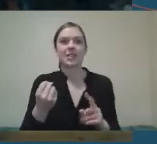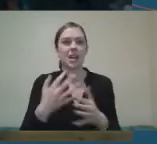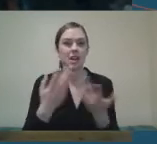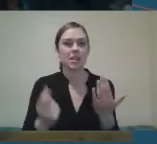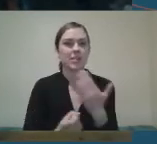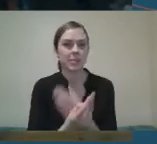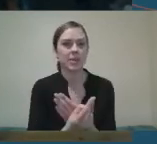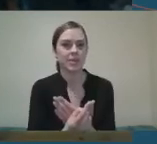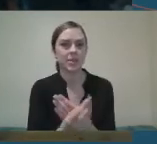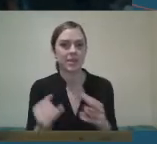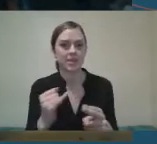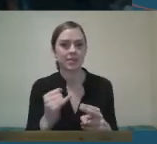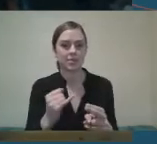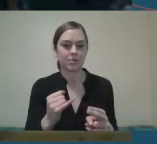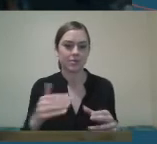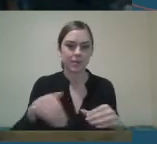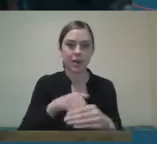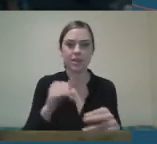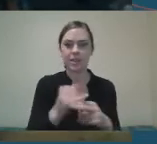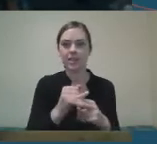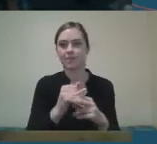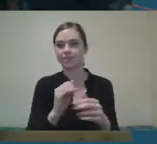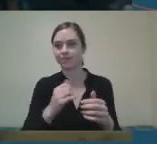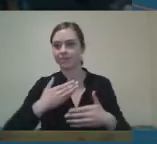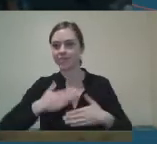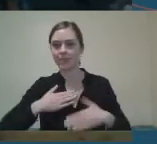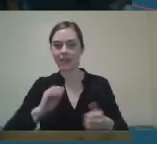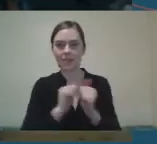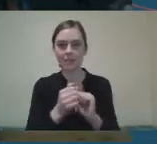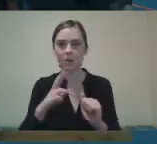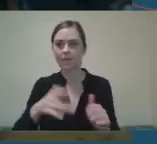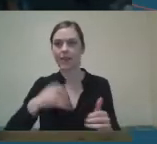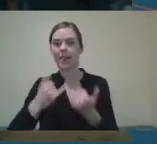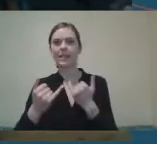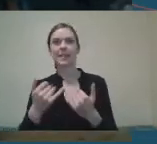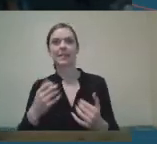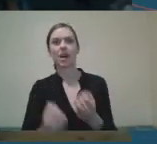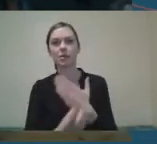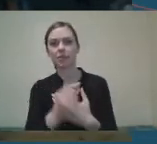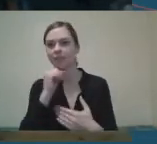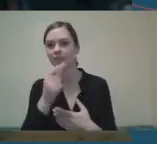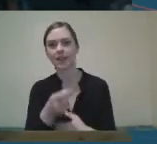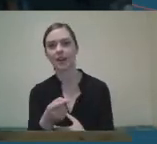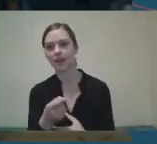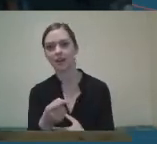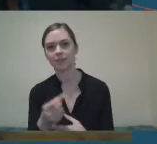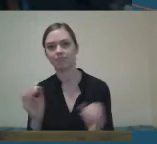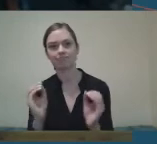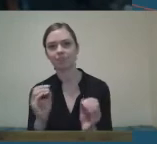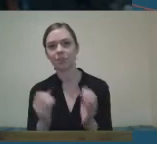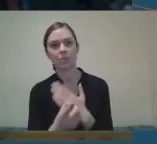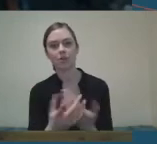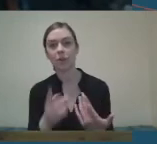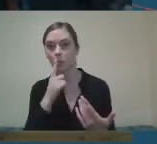participate in physical activity or feel that those opportunities aren't there for them. But the benefits of physical